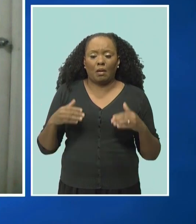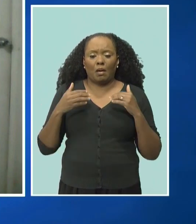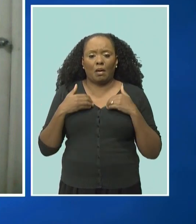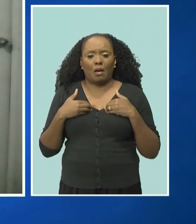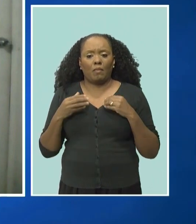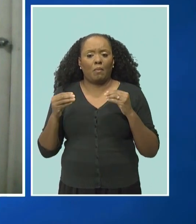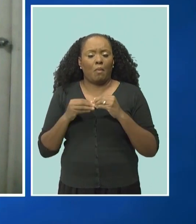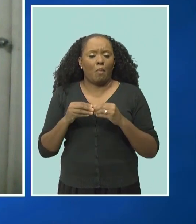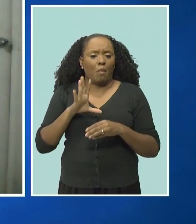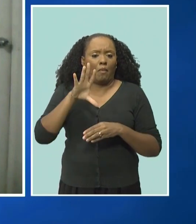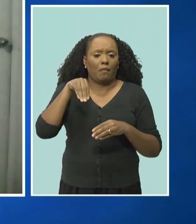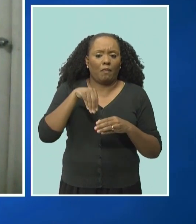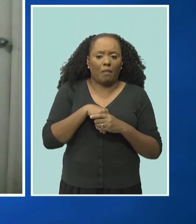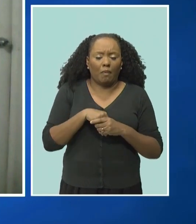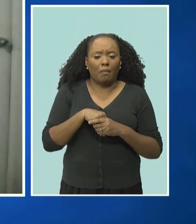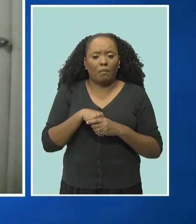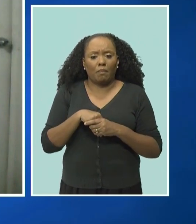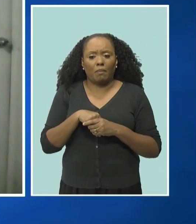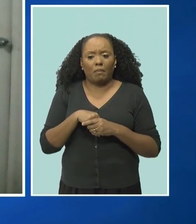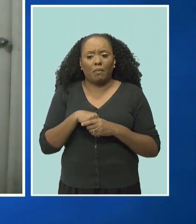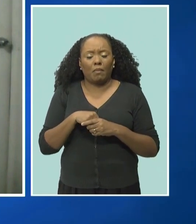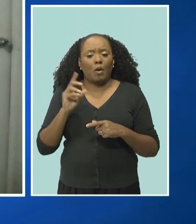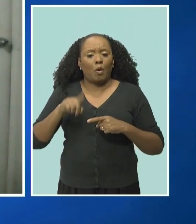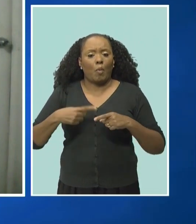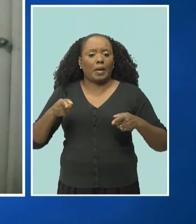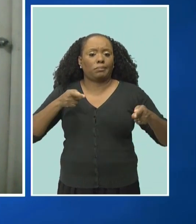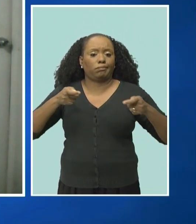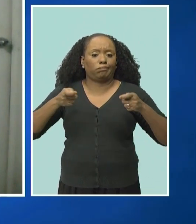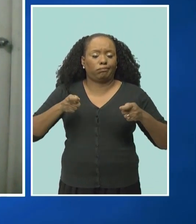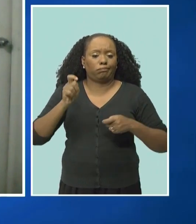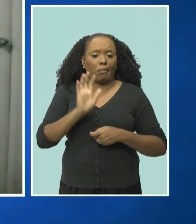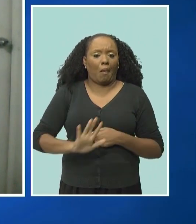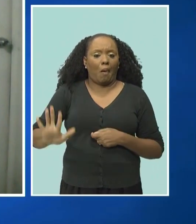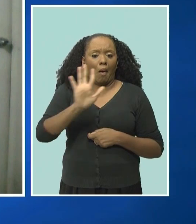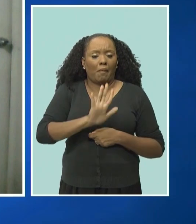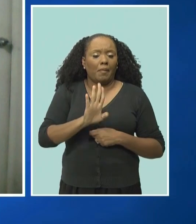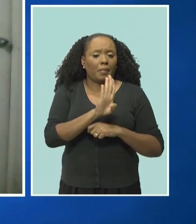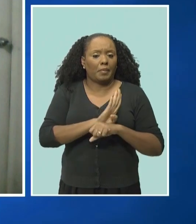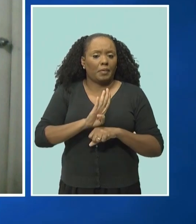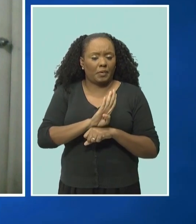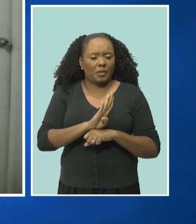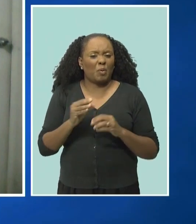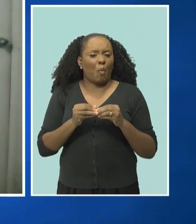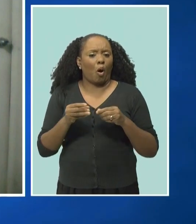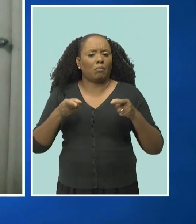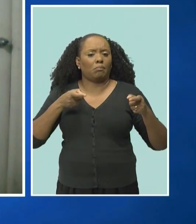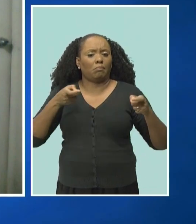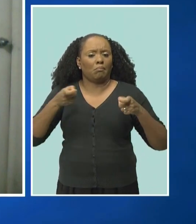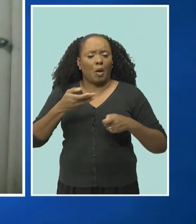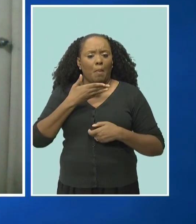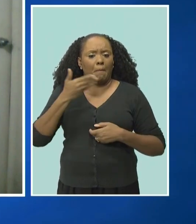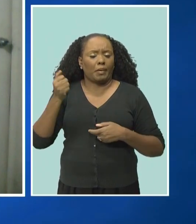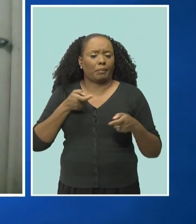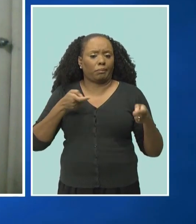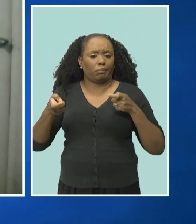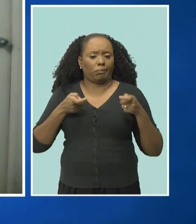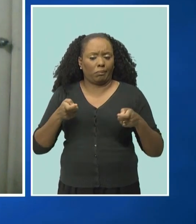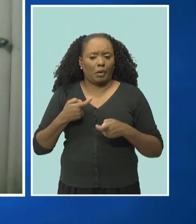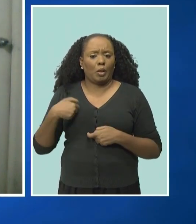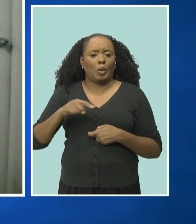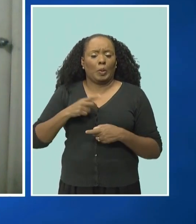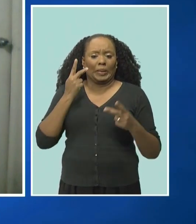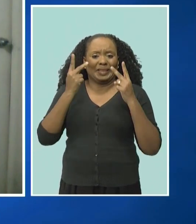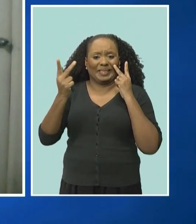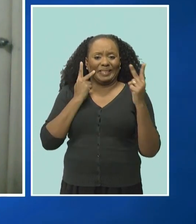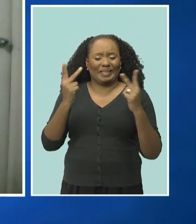involvement at the level of governance across Barbados. That's what we're seeing in all the various